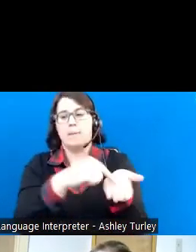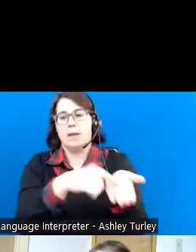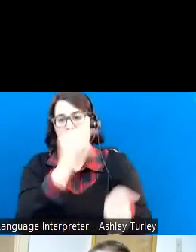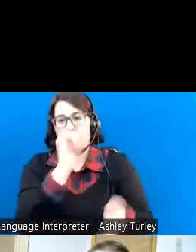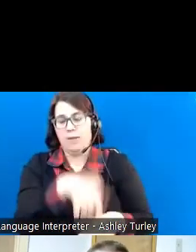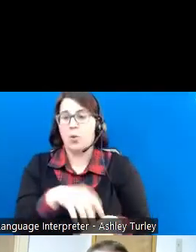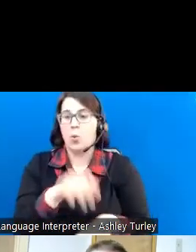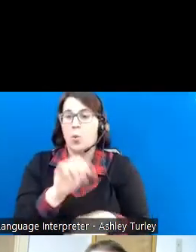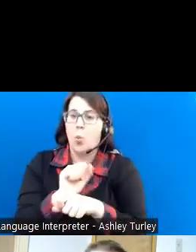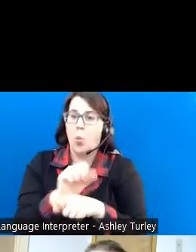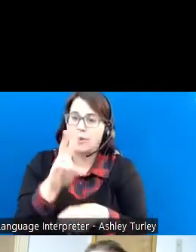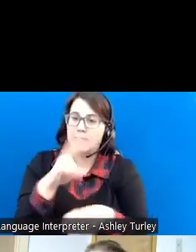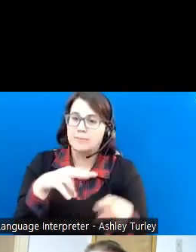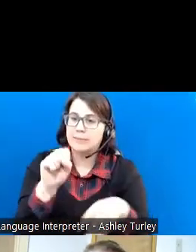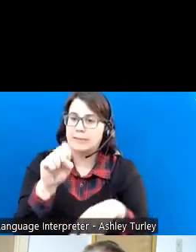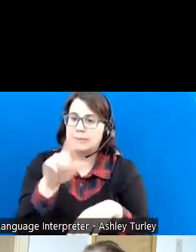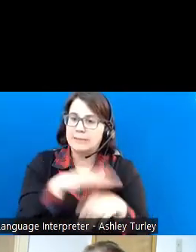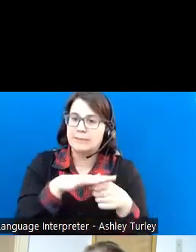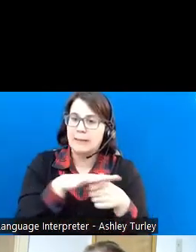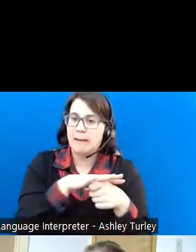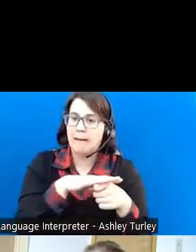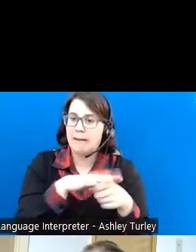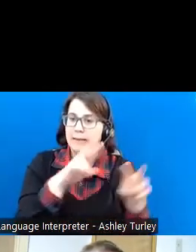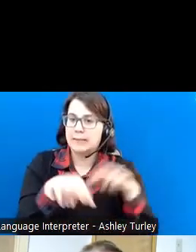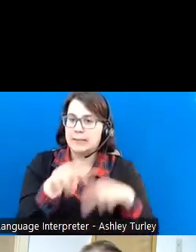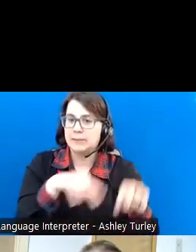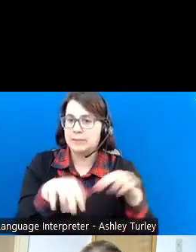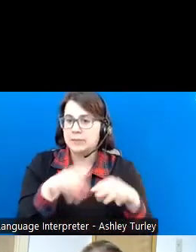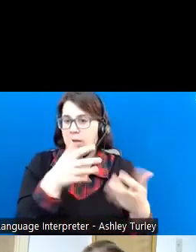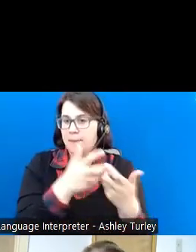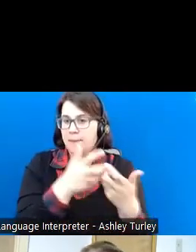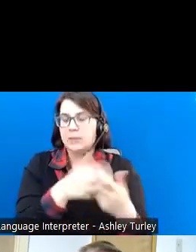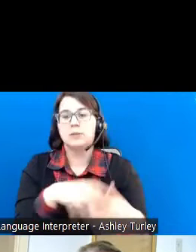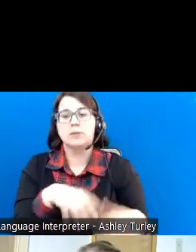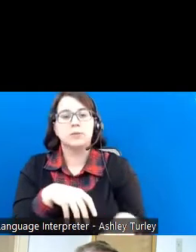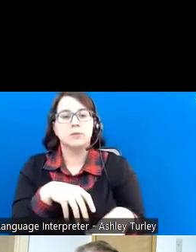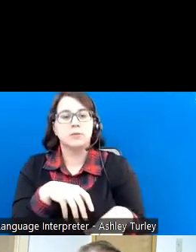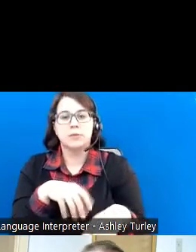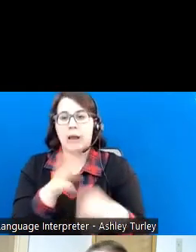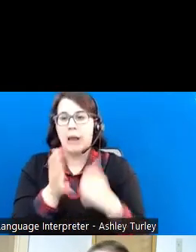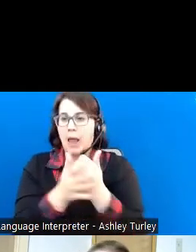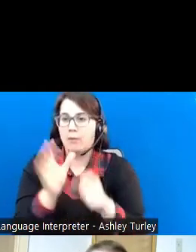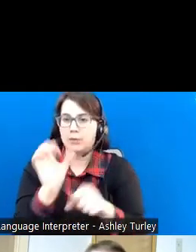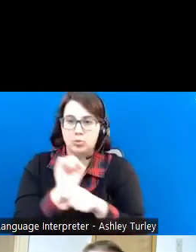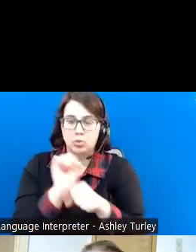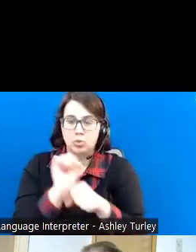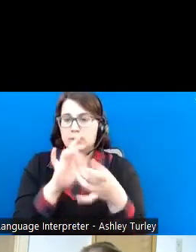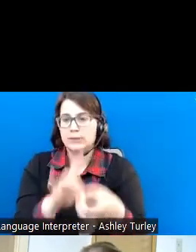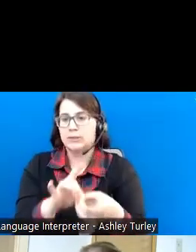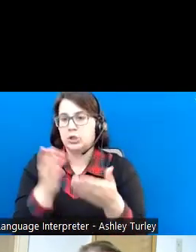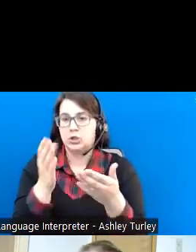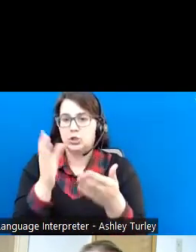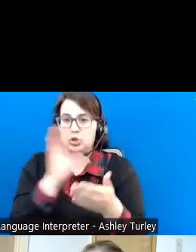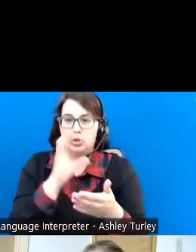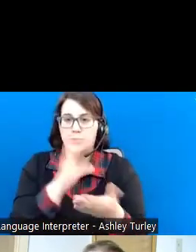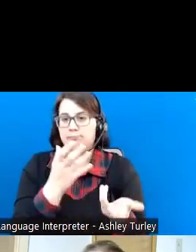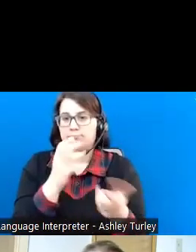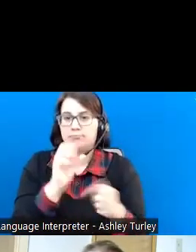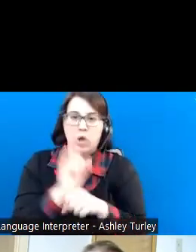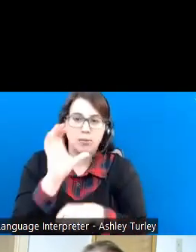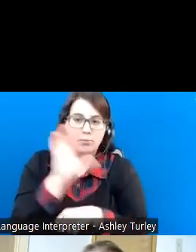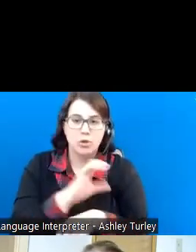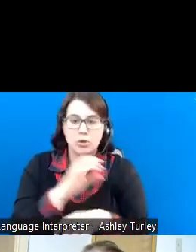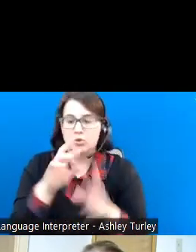accommodations. We help with employment-related services like job searching, resume writing, interview skills development,